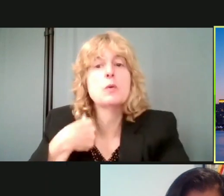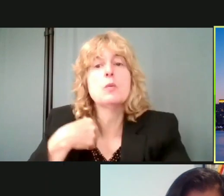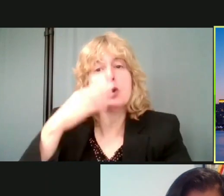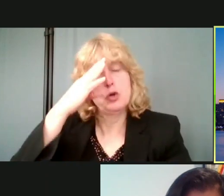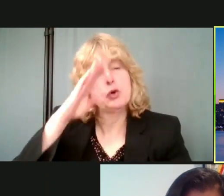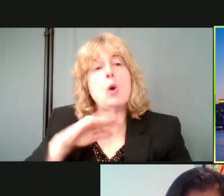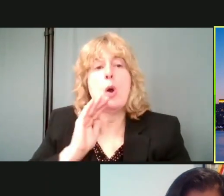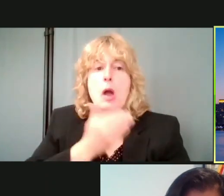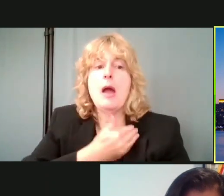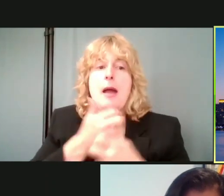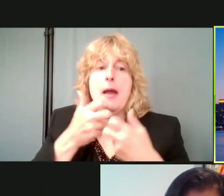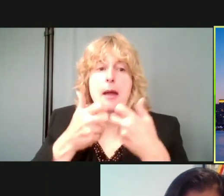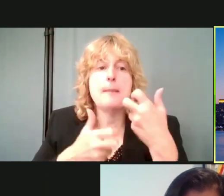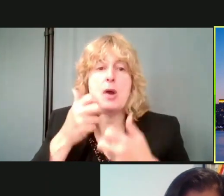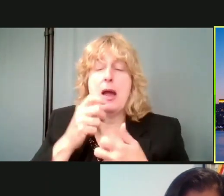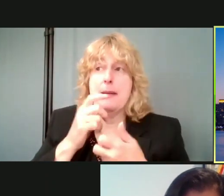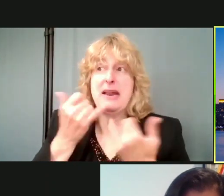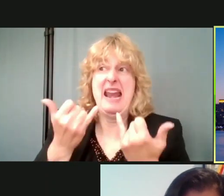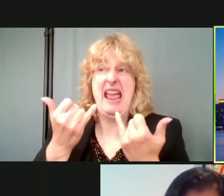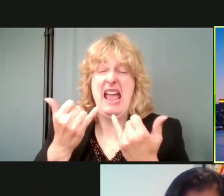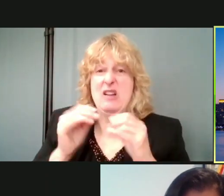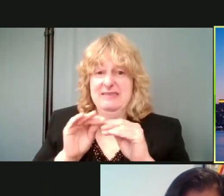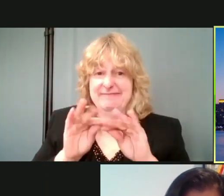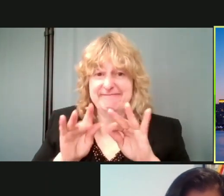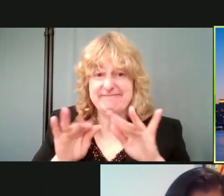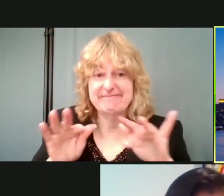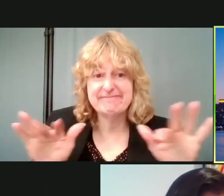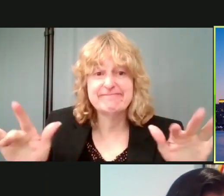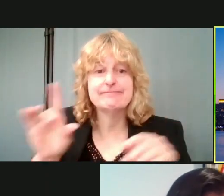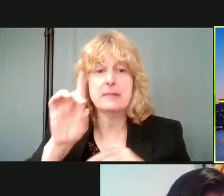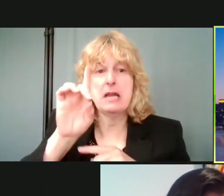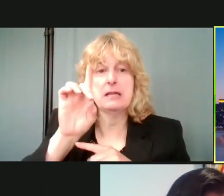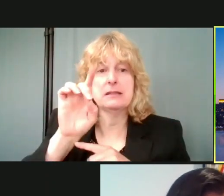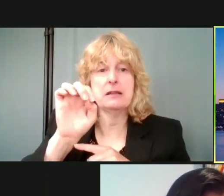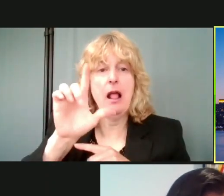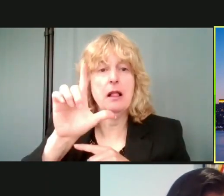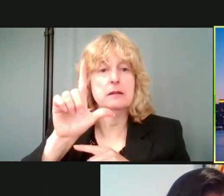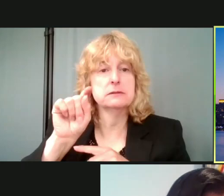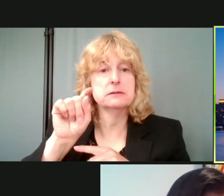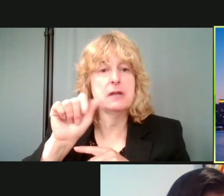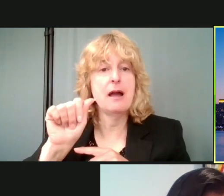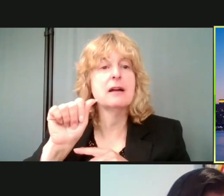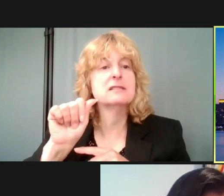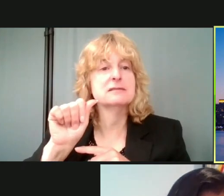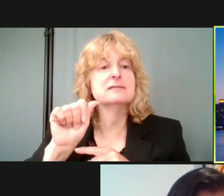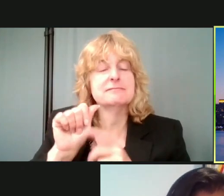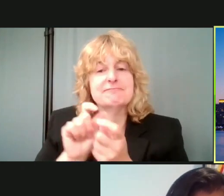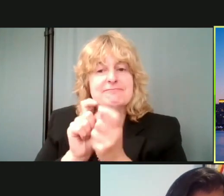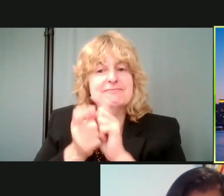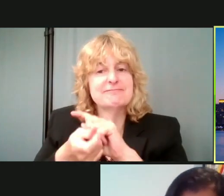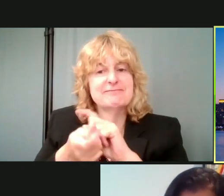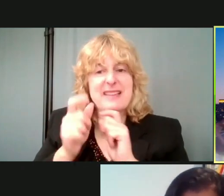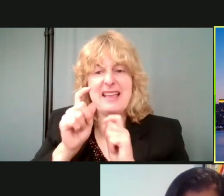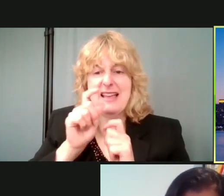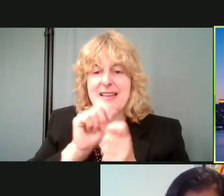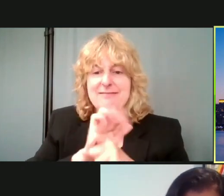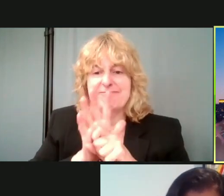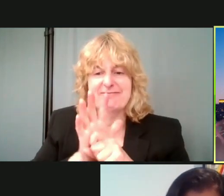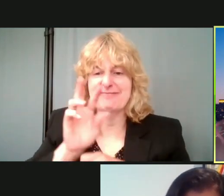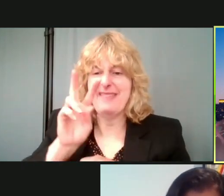now is the Delta variant. And right now, the proportion of COVID, the positivity of COVID,